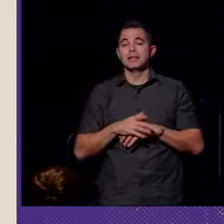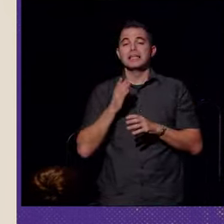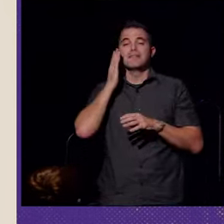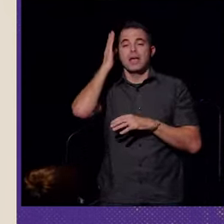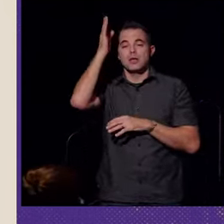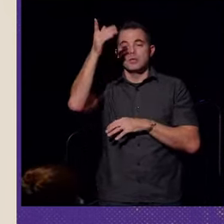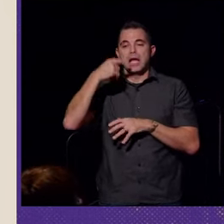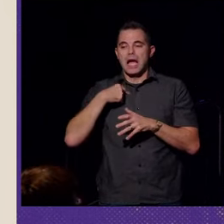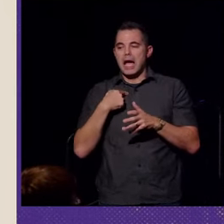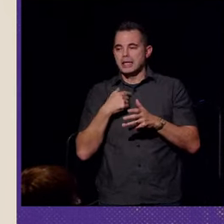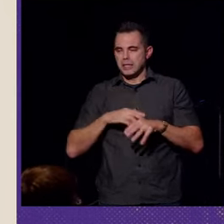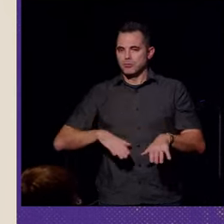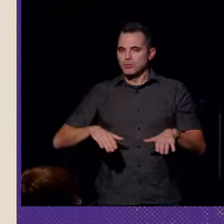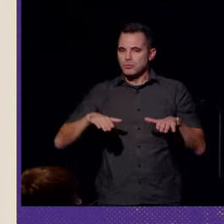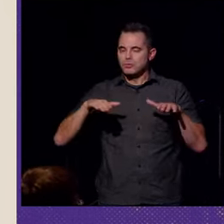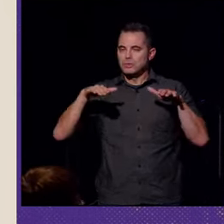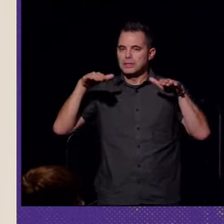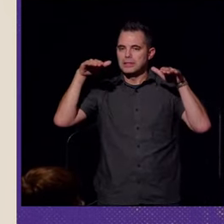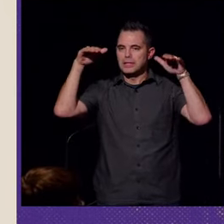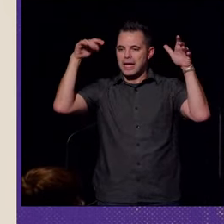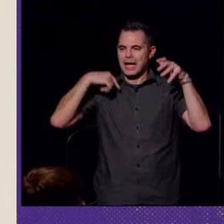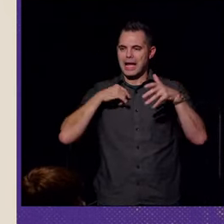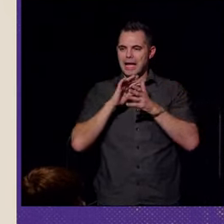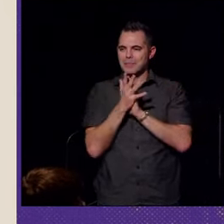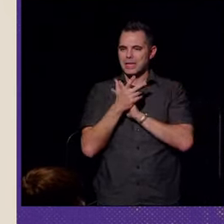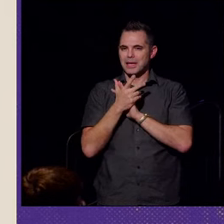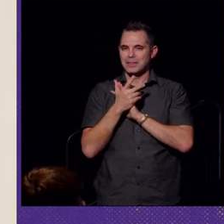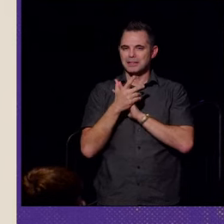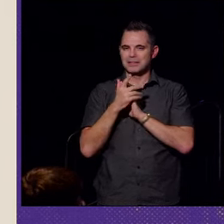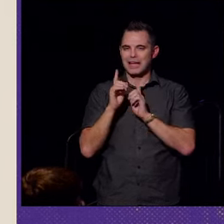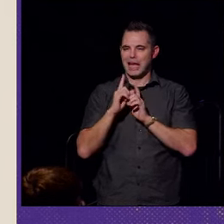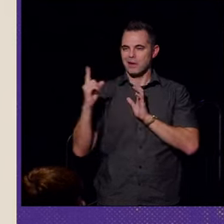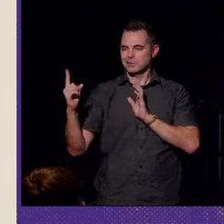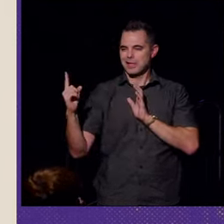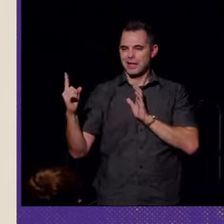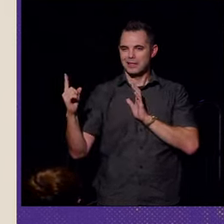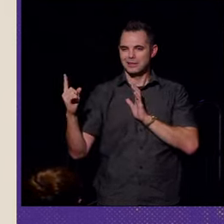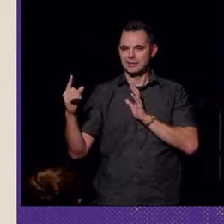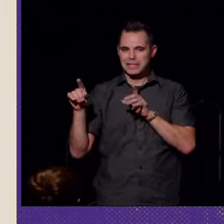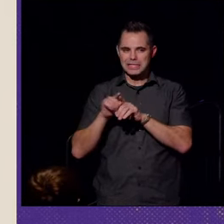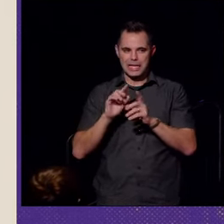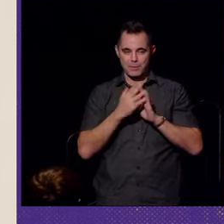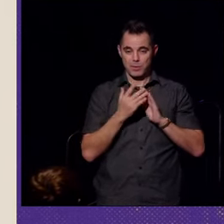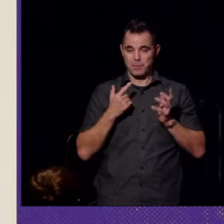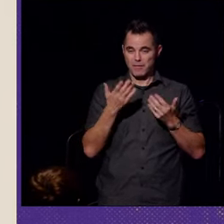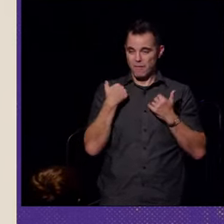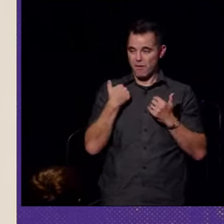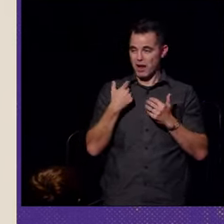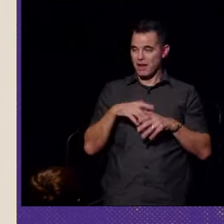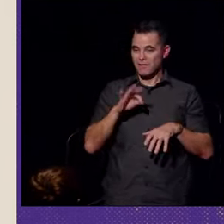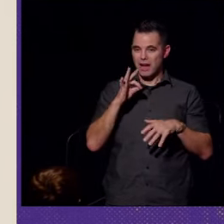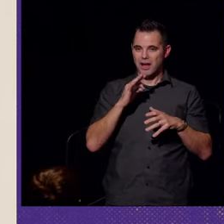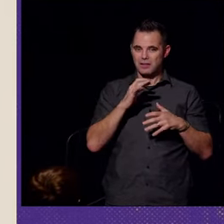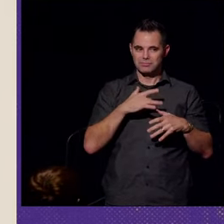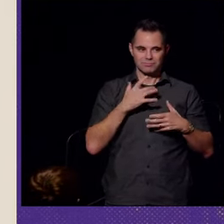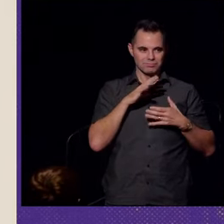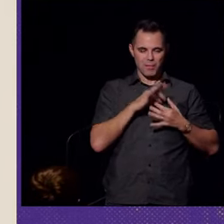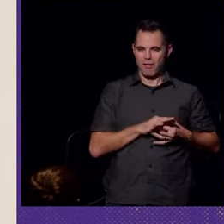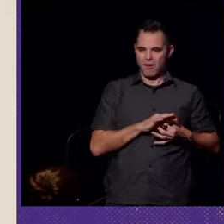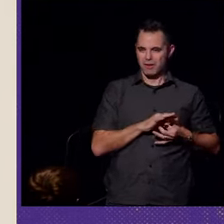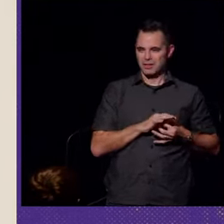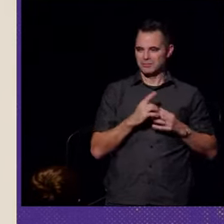Eventually, as I grew, I became an outsider in the same community that had once found a sense of belonging.